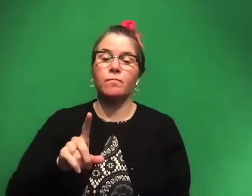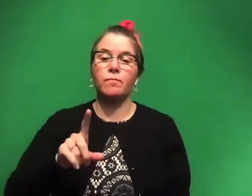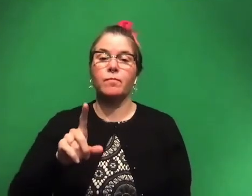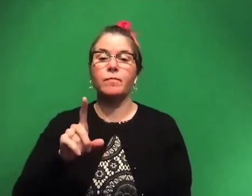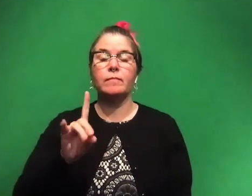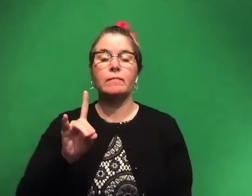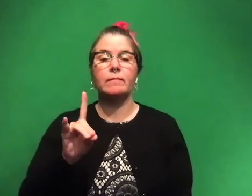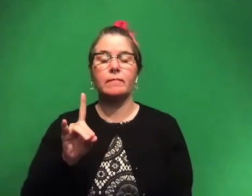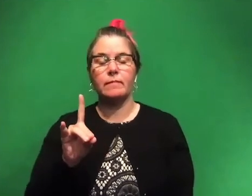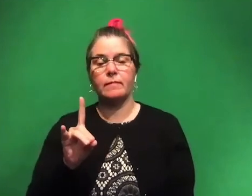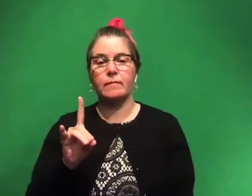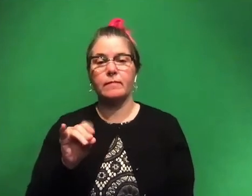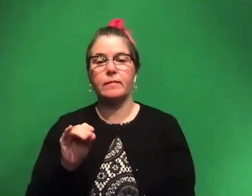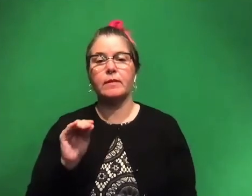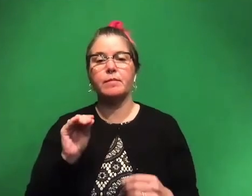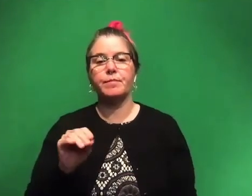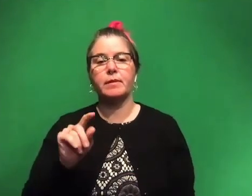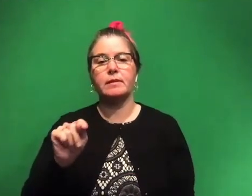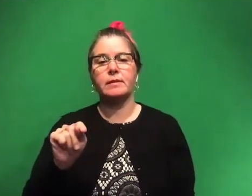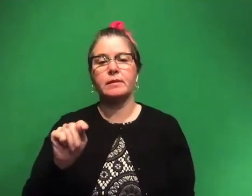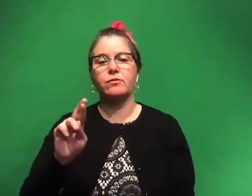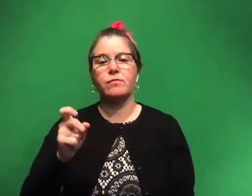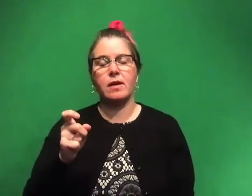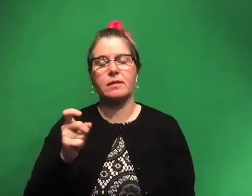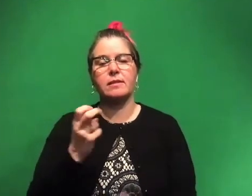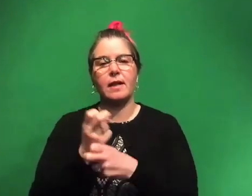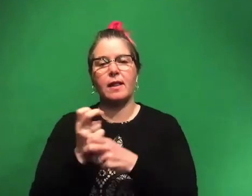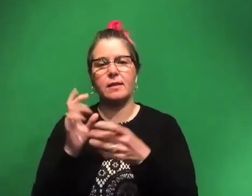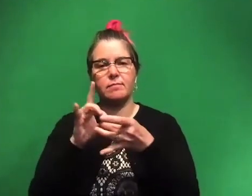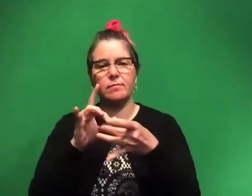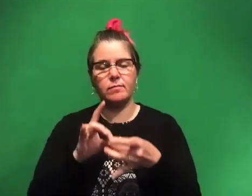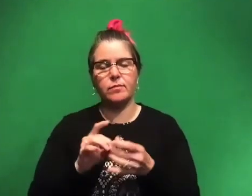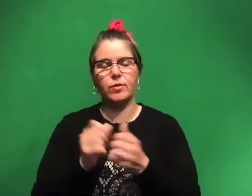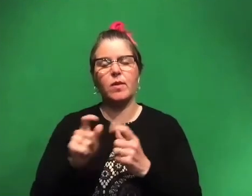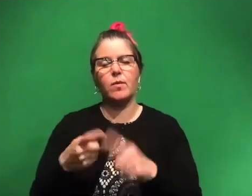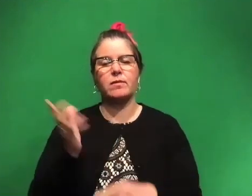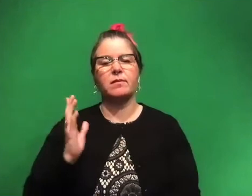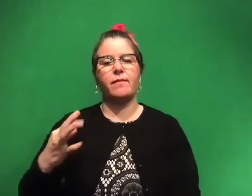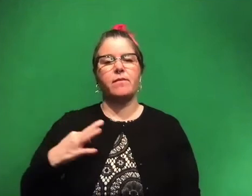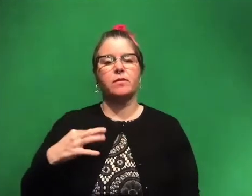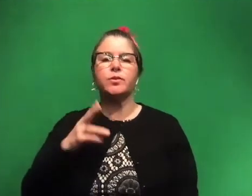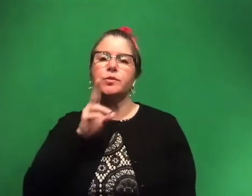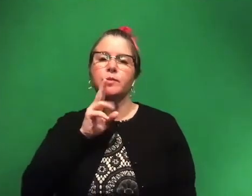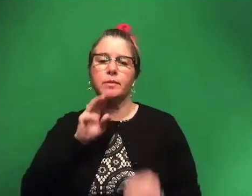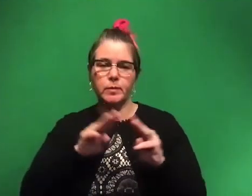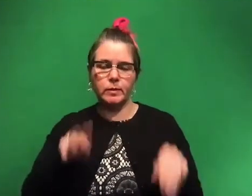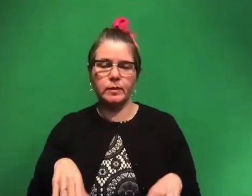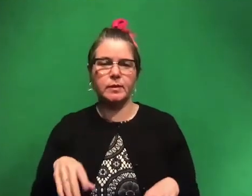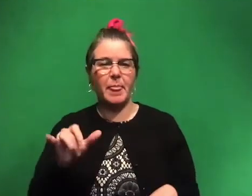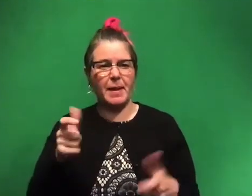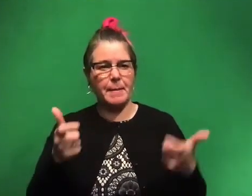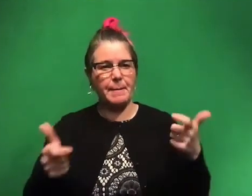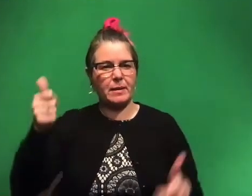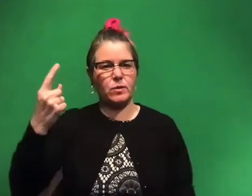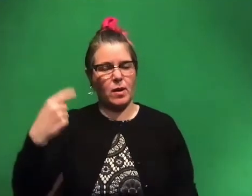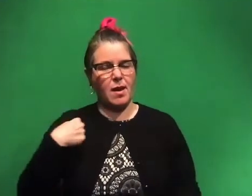put, uh, a Tyrannosaurus rex skeleton together when I was volunteering at the Houston Museum. So I think that's the biggest guy